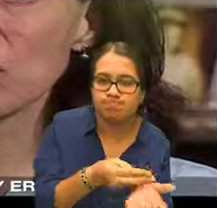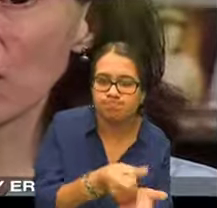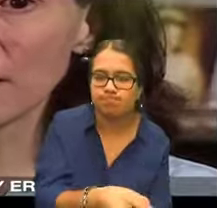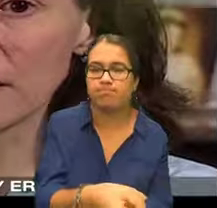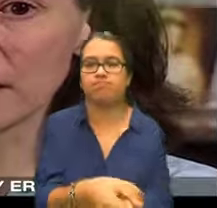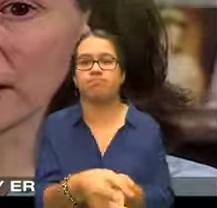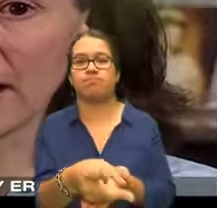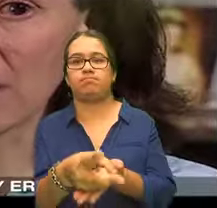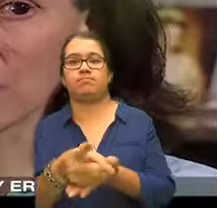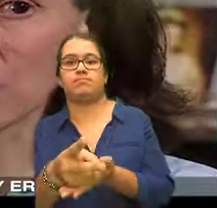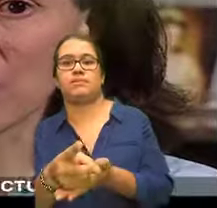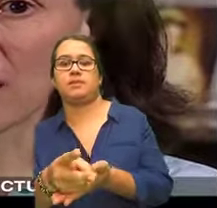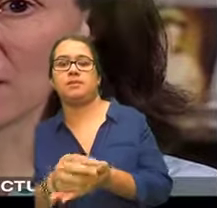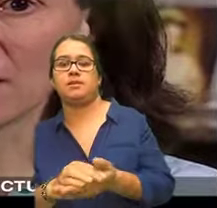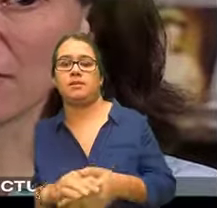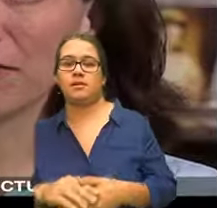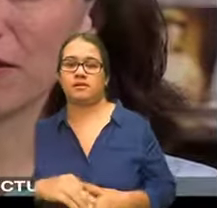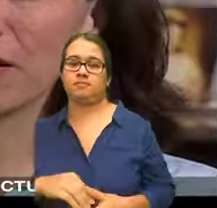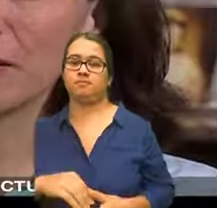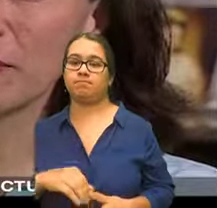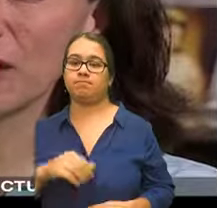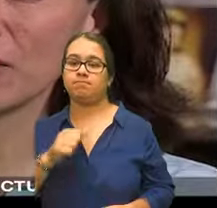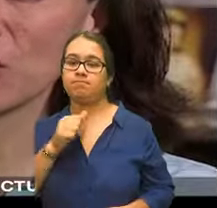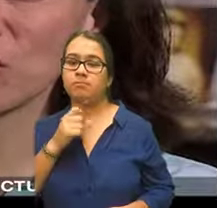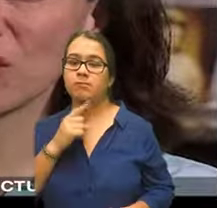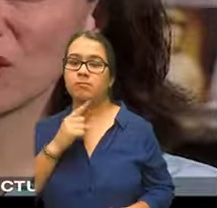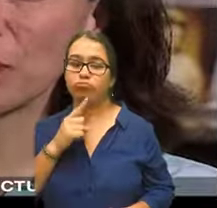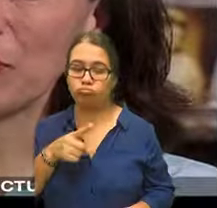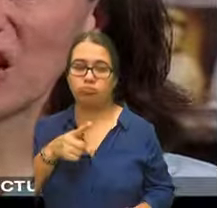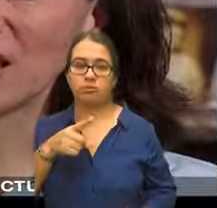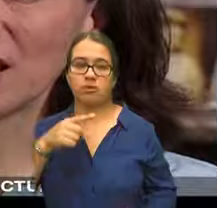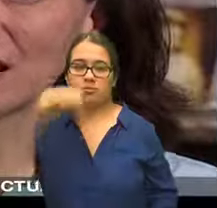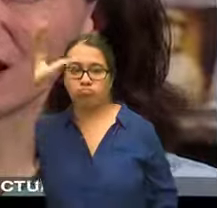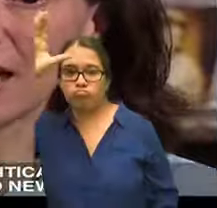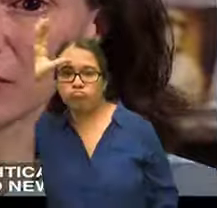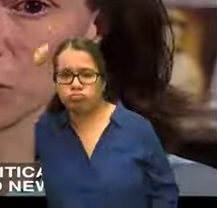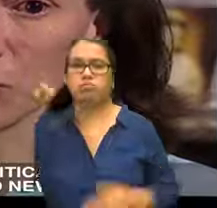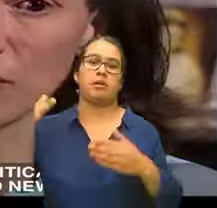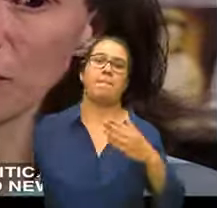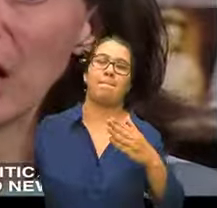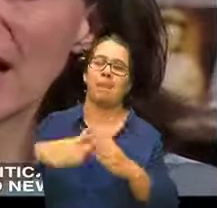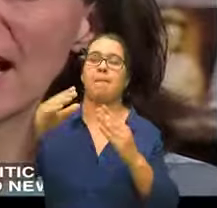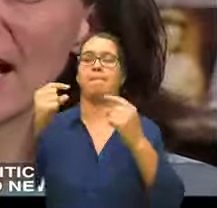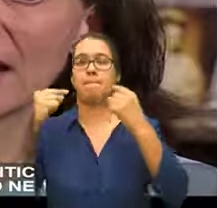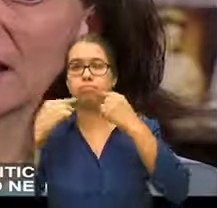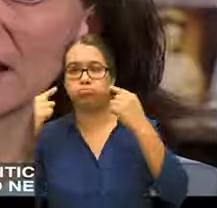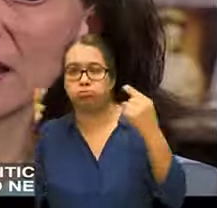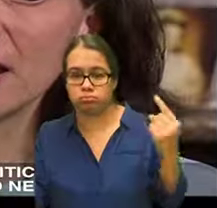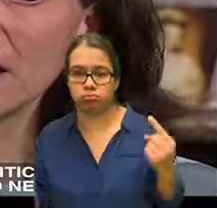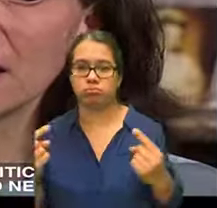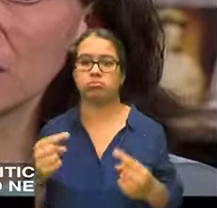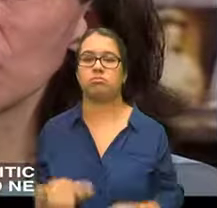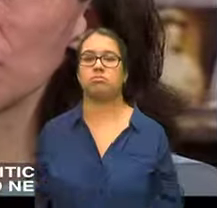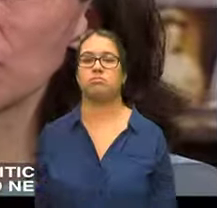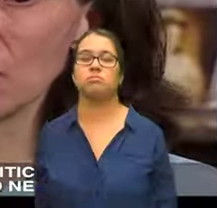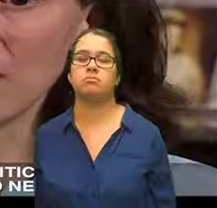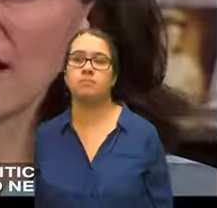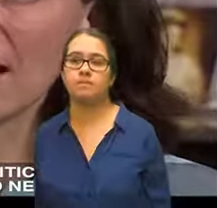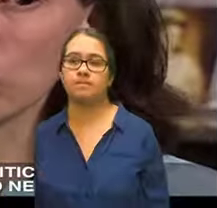extraordinarily erudite very much an intellectual and he